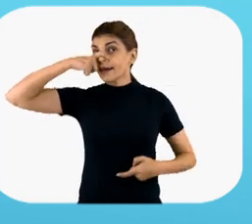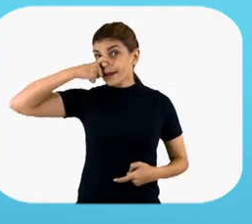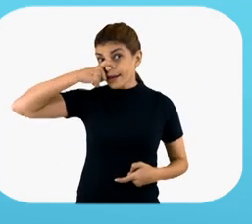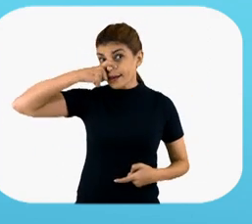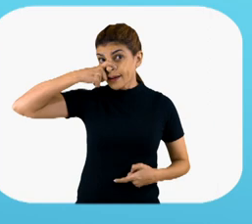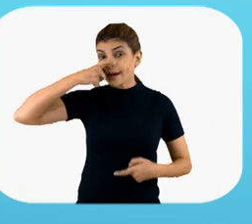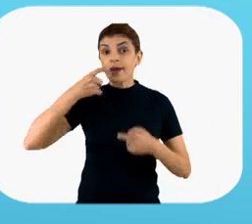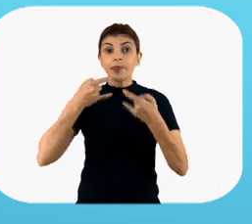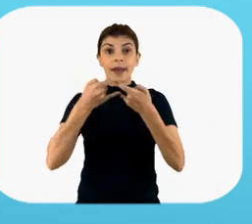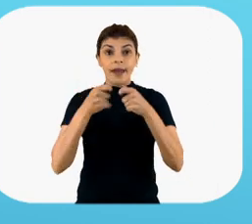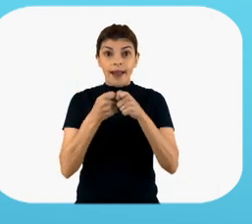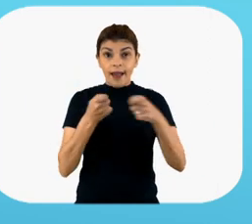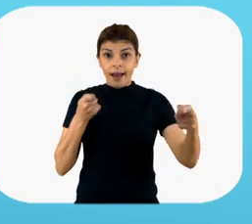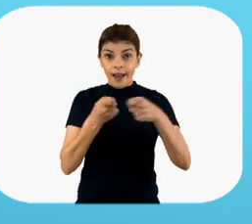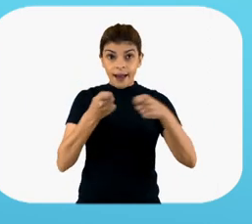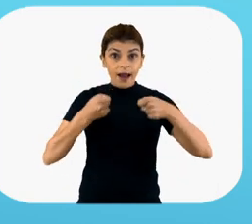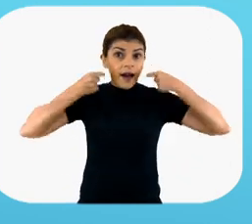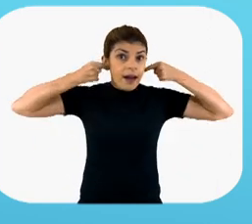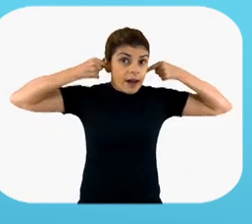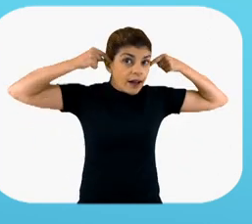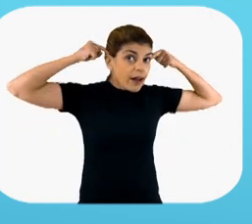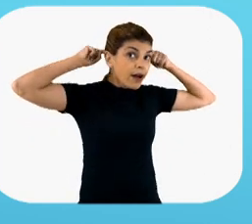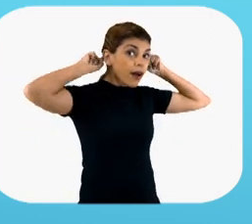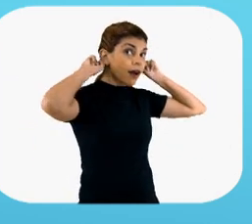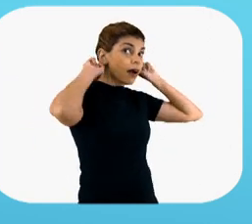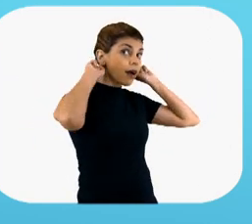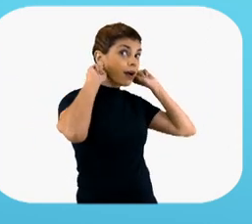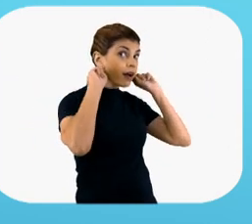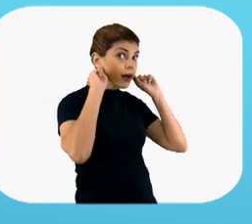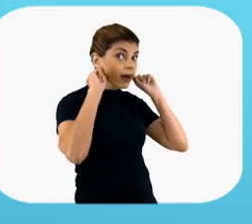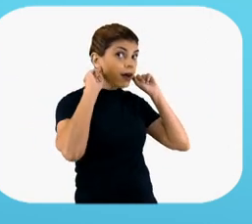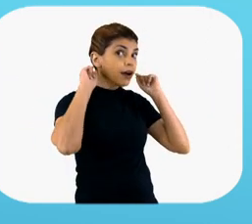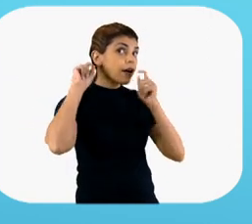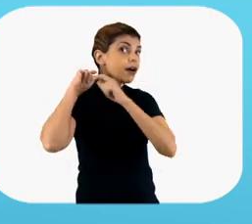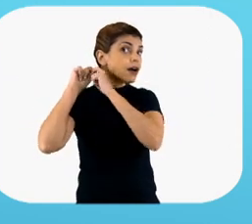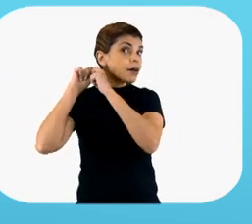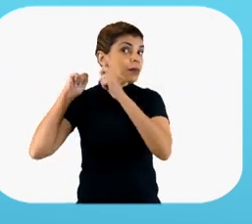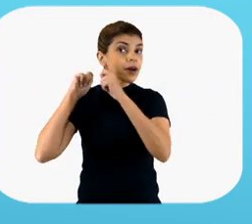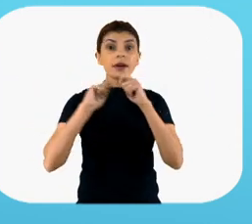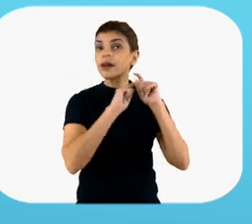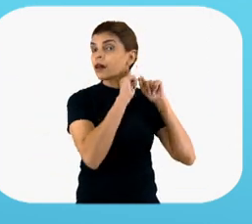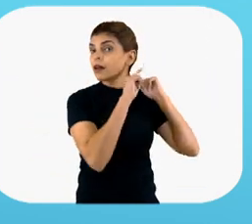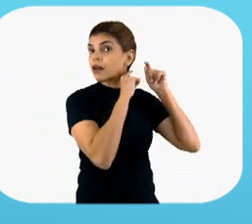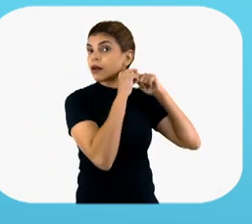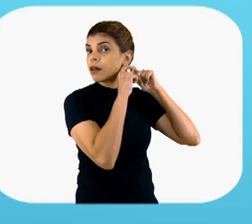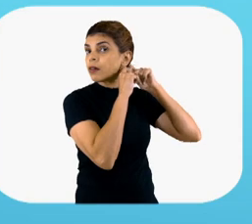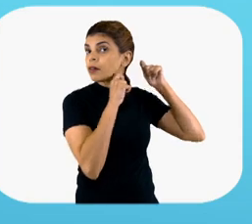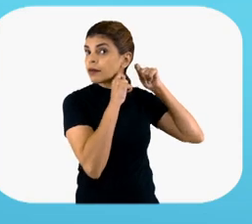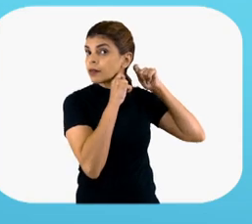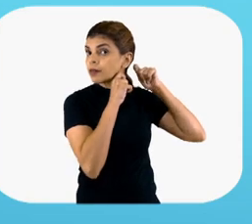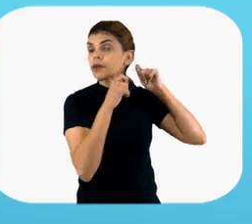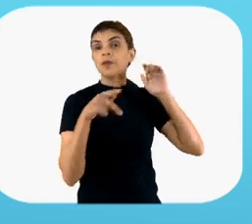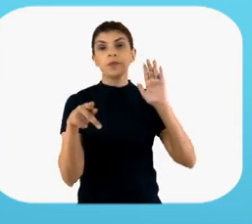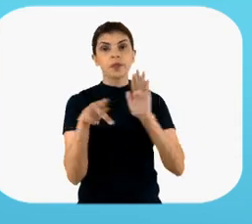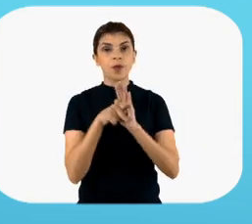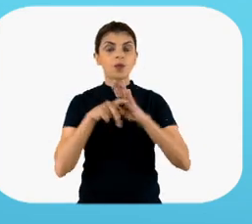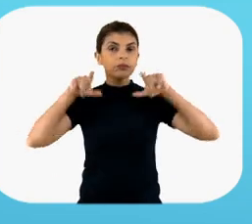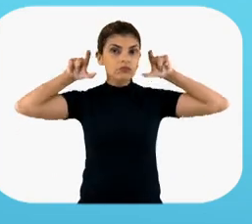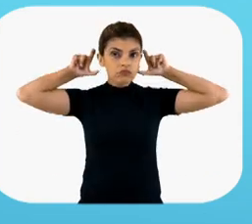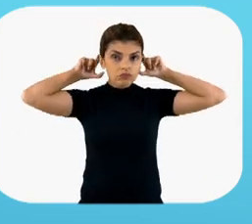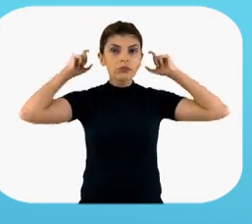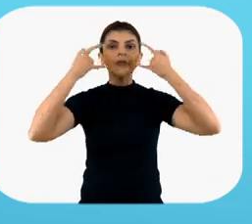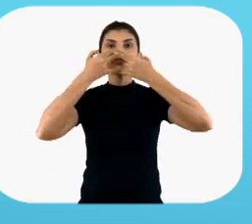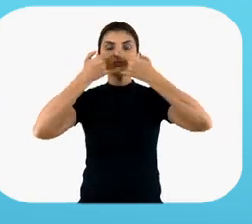place over your nose bridge, secure the elastic